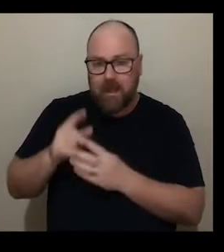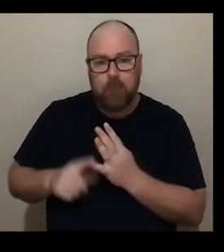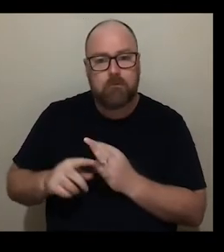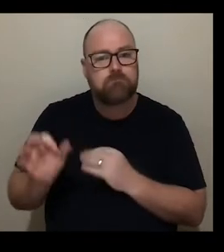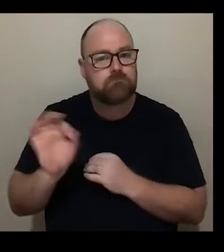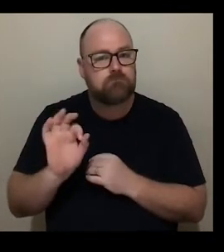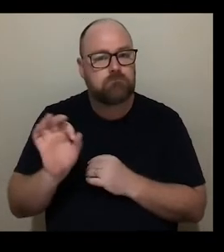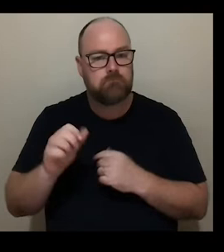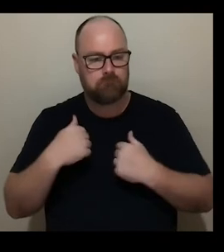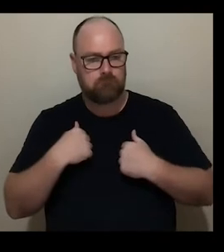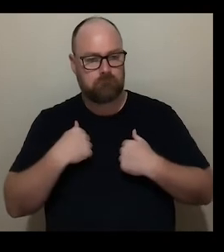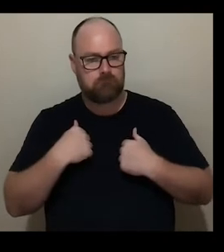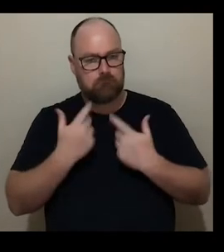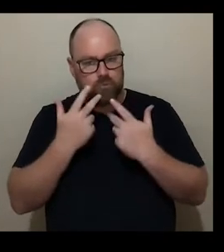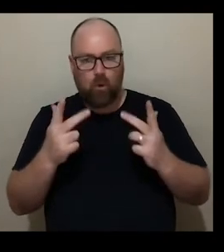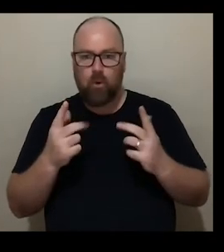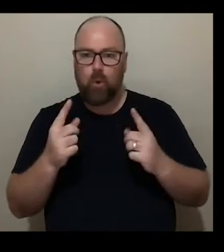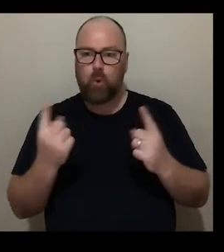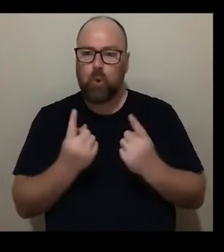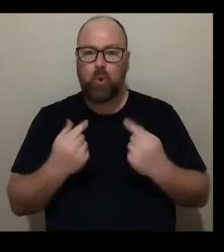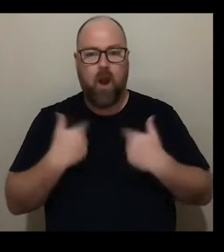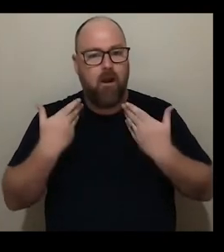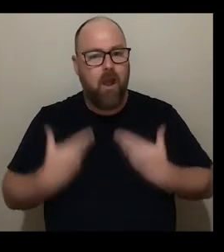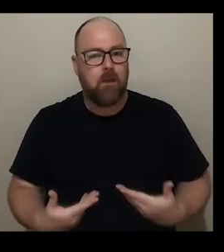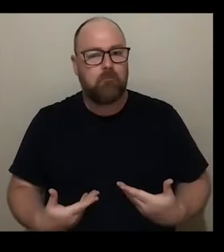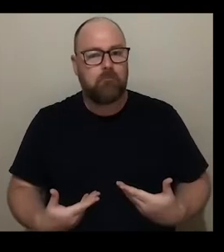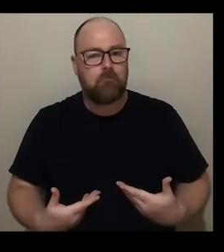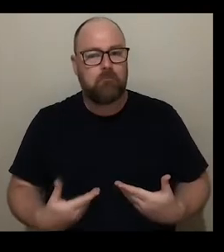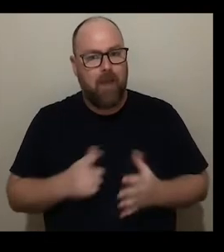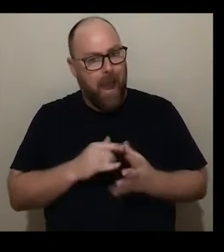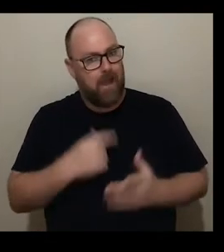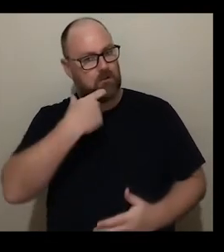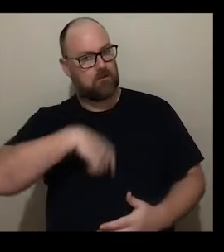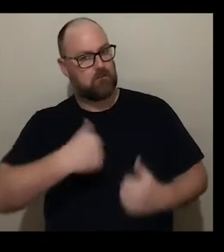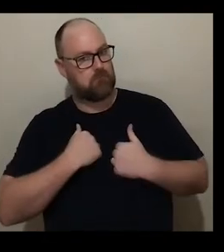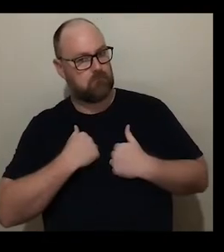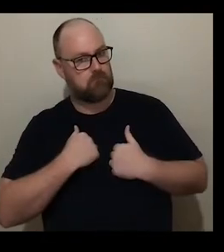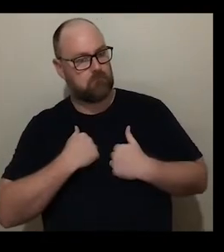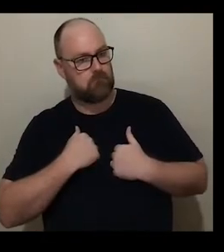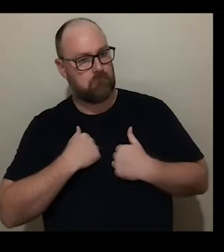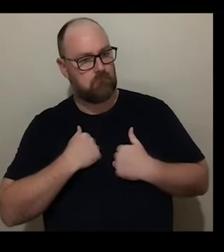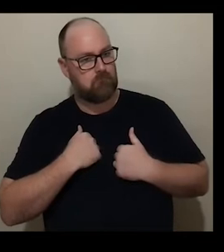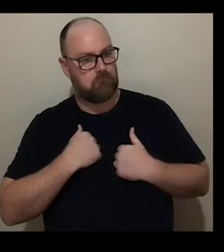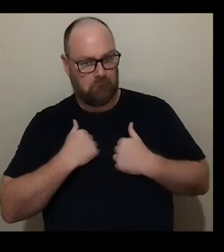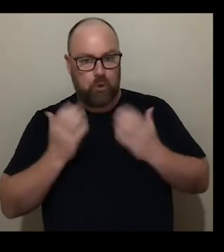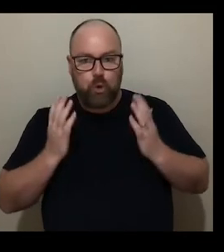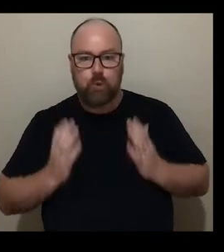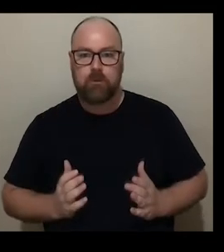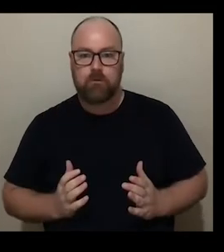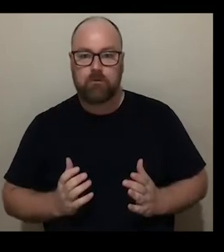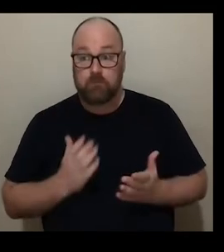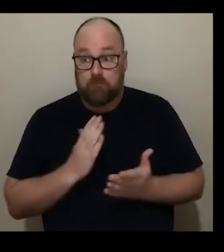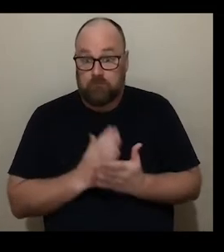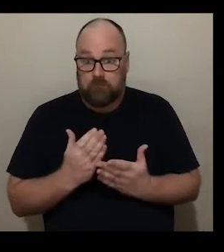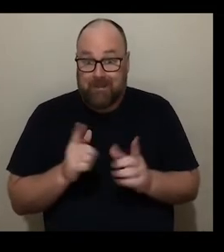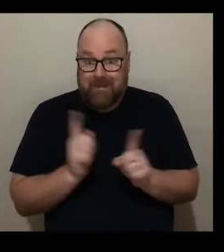it's about who I am as an individual and that sense of humanity is the same for everyone who